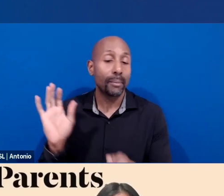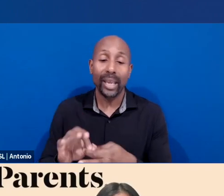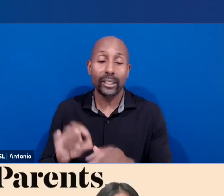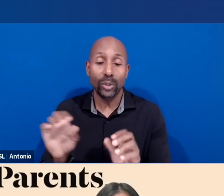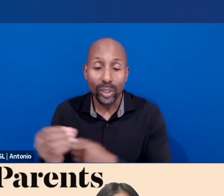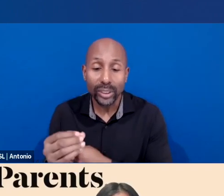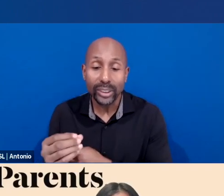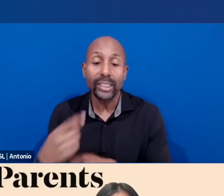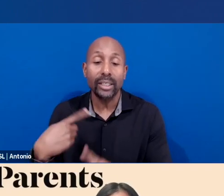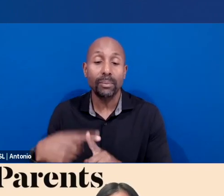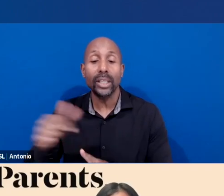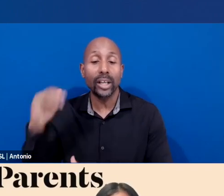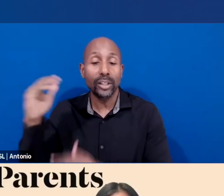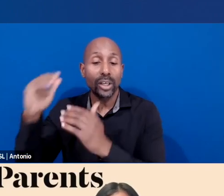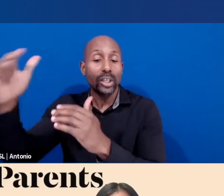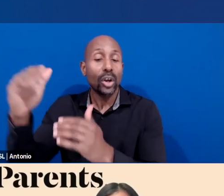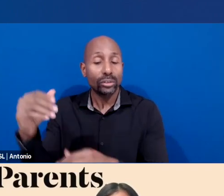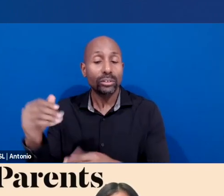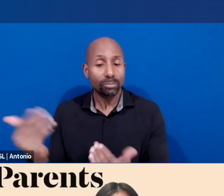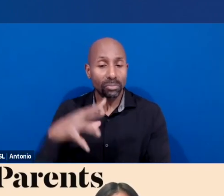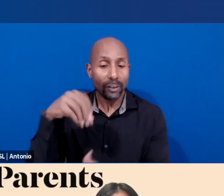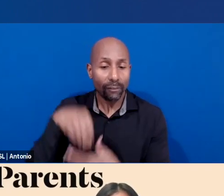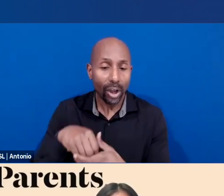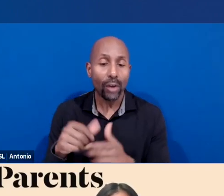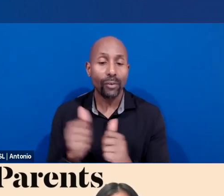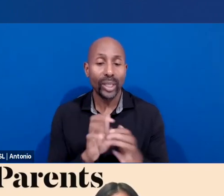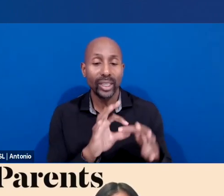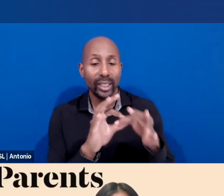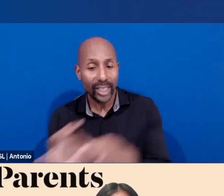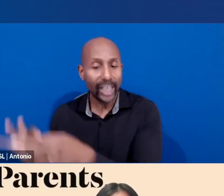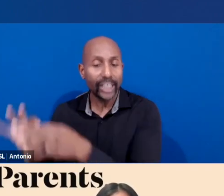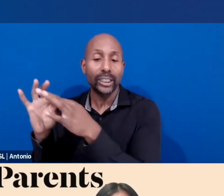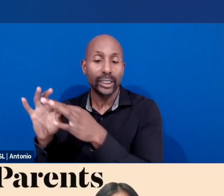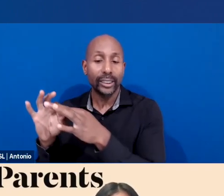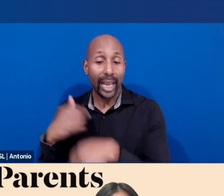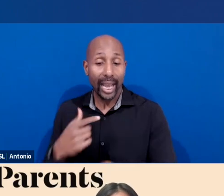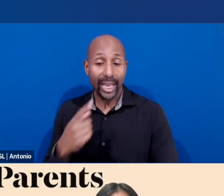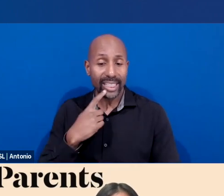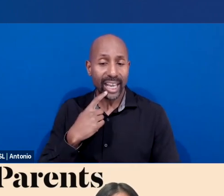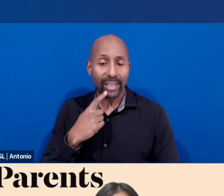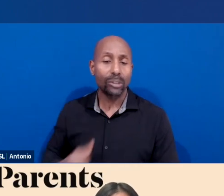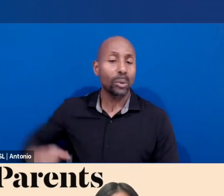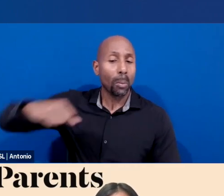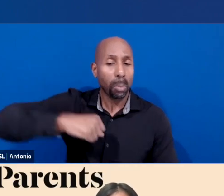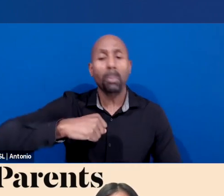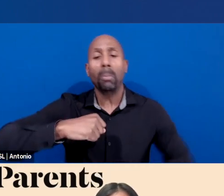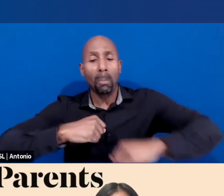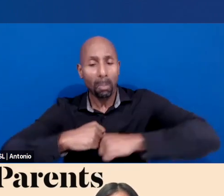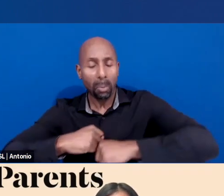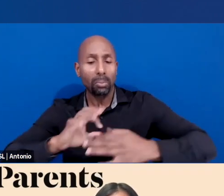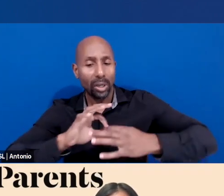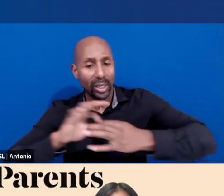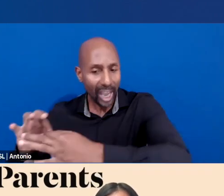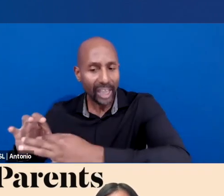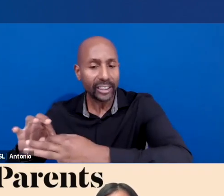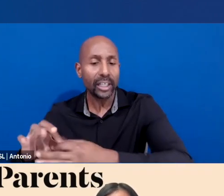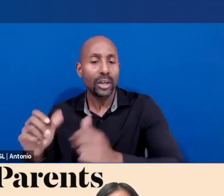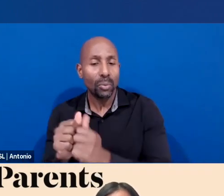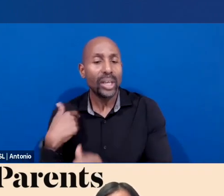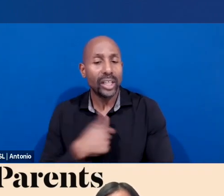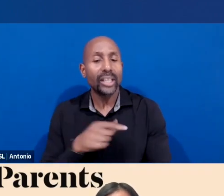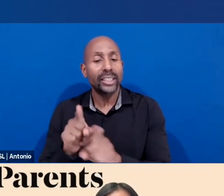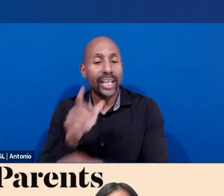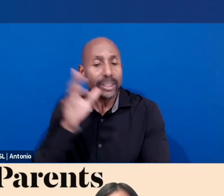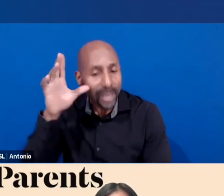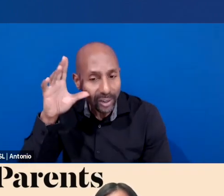programs to ensure that our schools provide strong academic support through literacy. We're working with our schools every step of the way